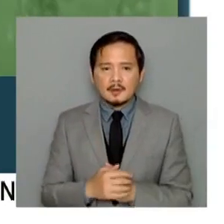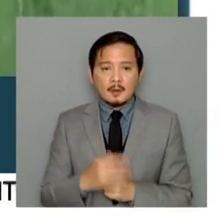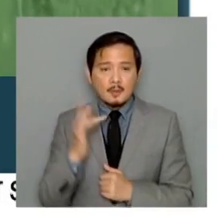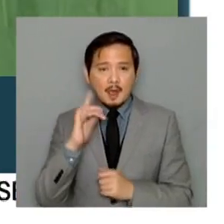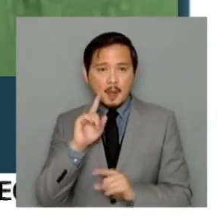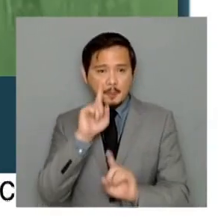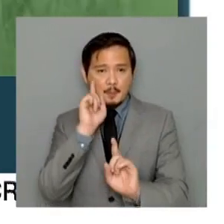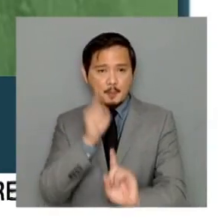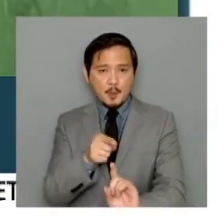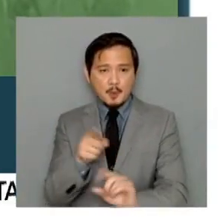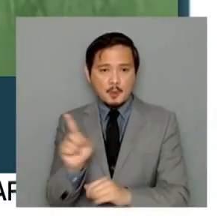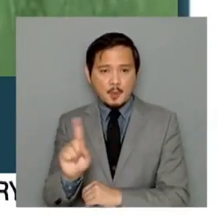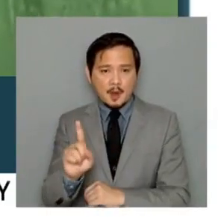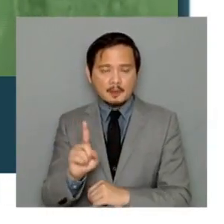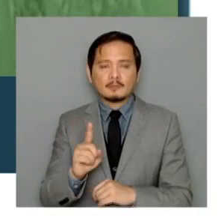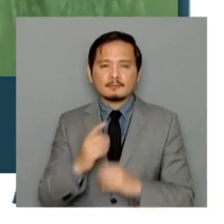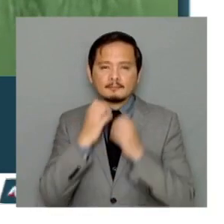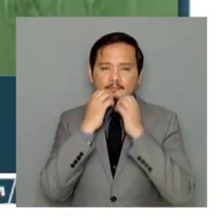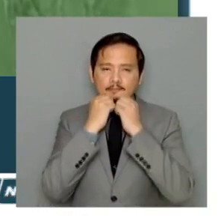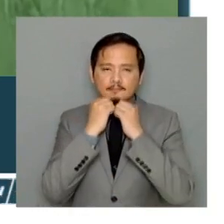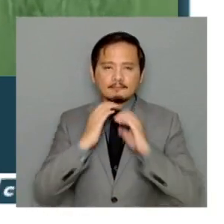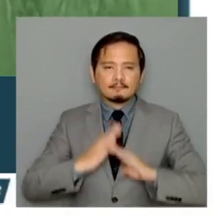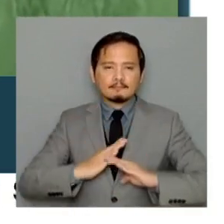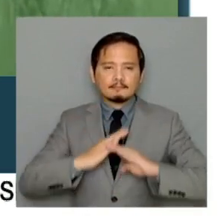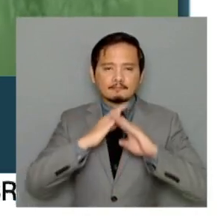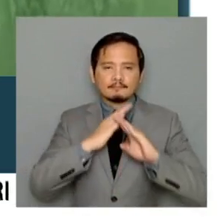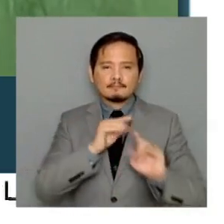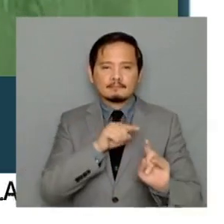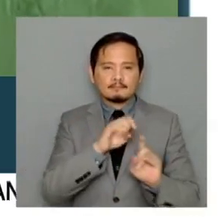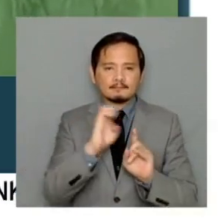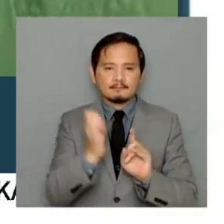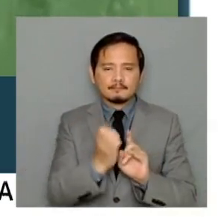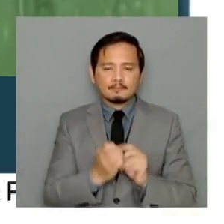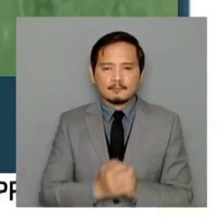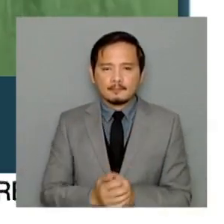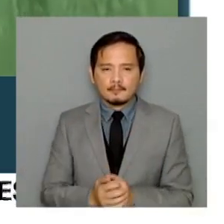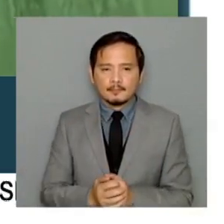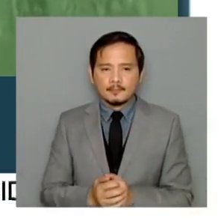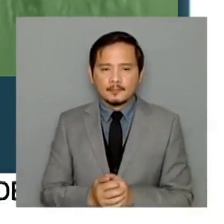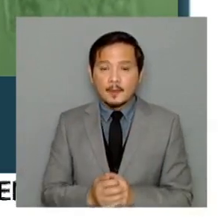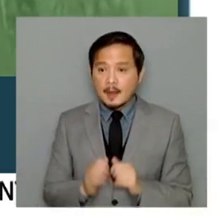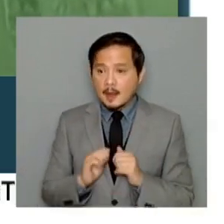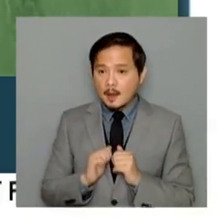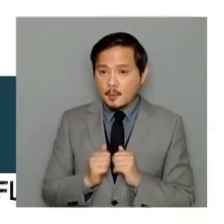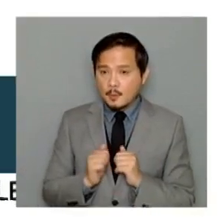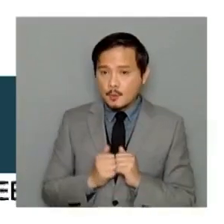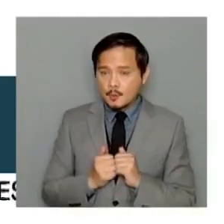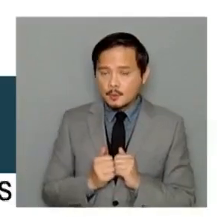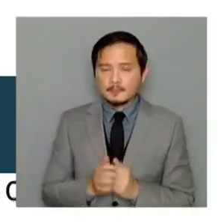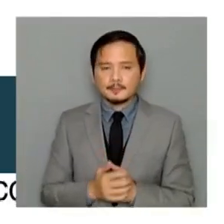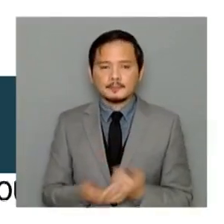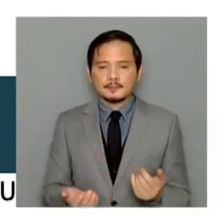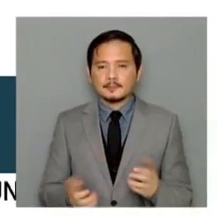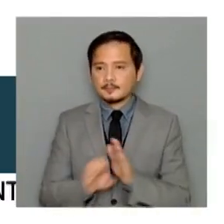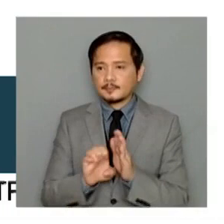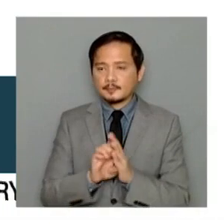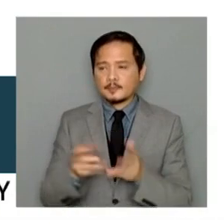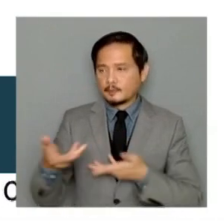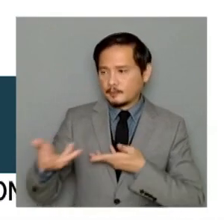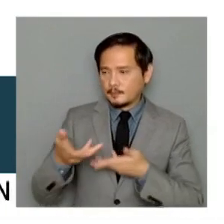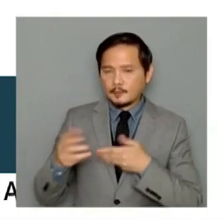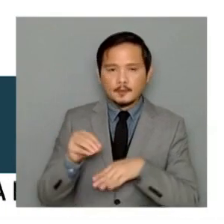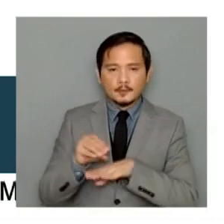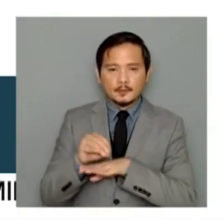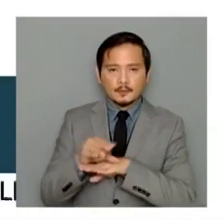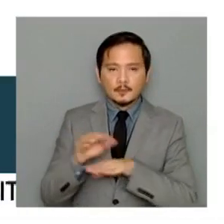here is to protect the environment and how to protect the environment best is when you consult the people. That's